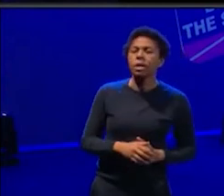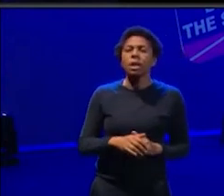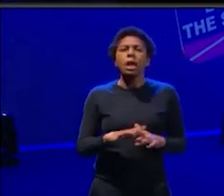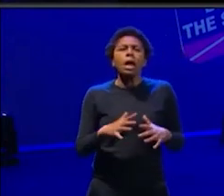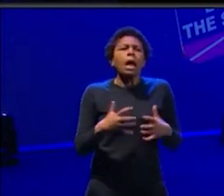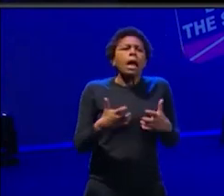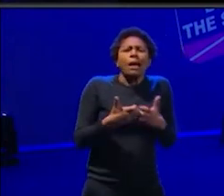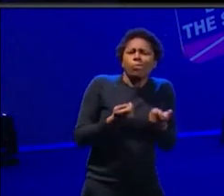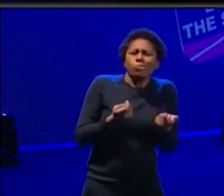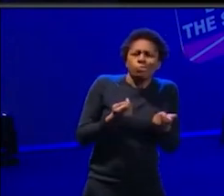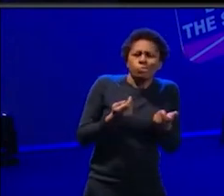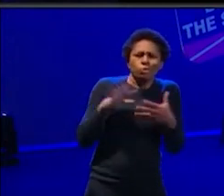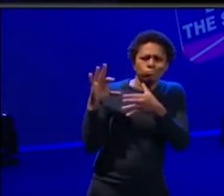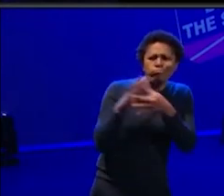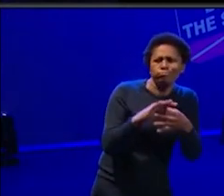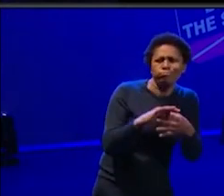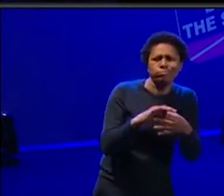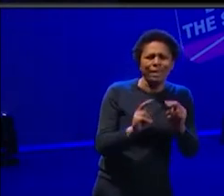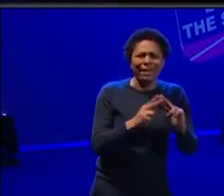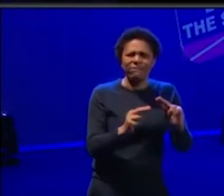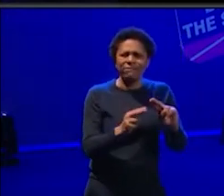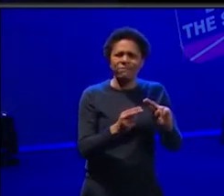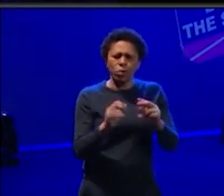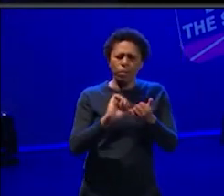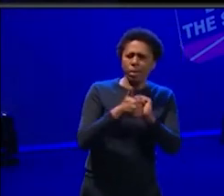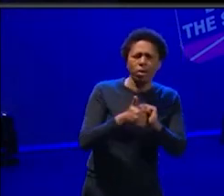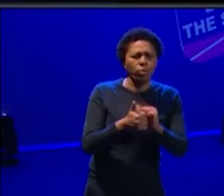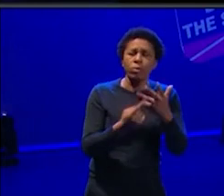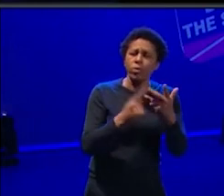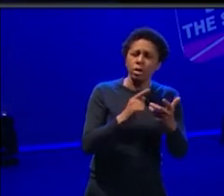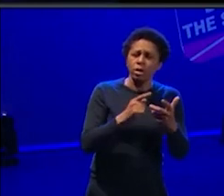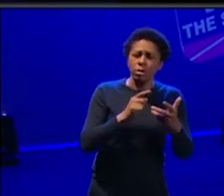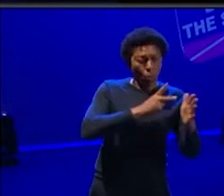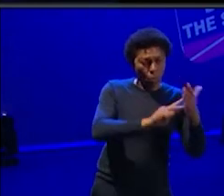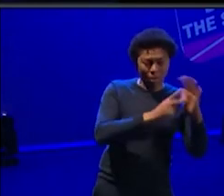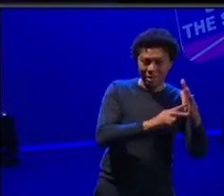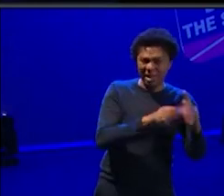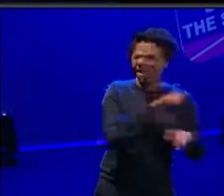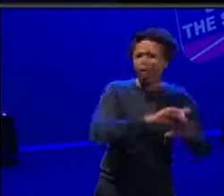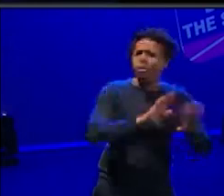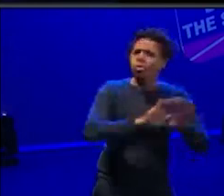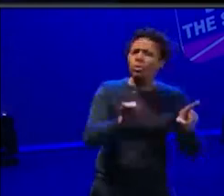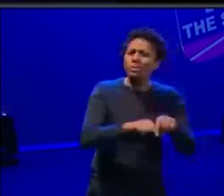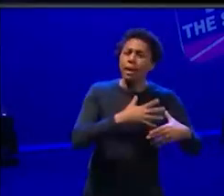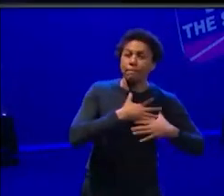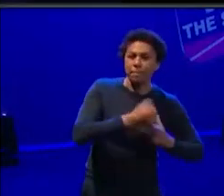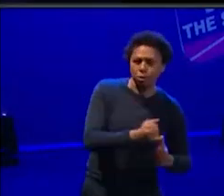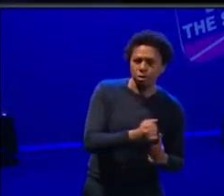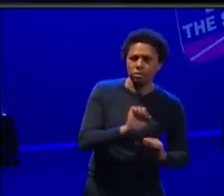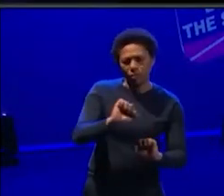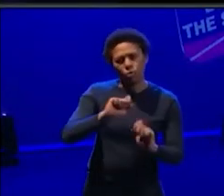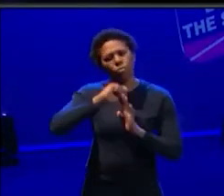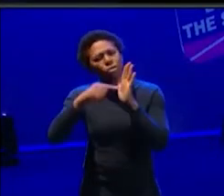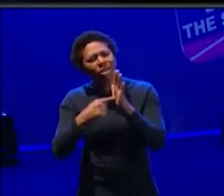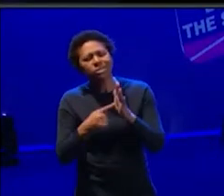um, you aren't as passionate as you are about these sort of things? Um, and how do you tackle those, um, when they, um,